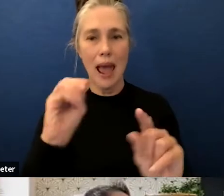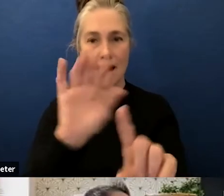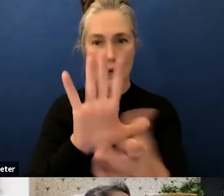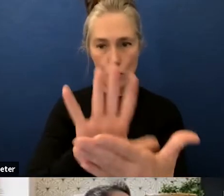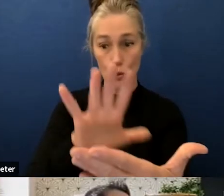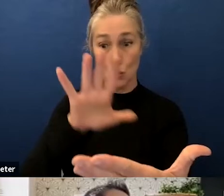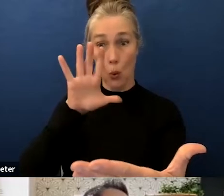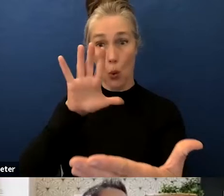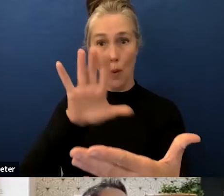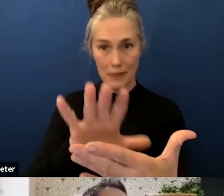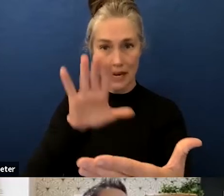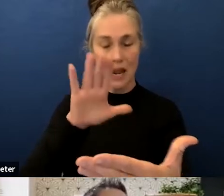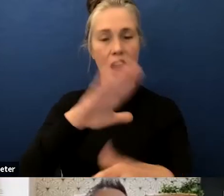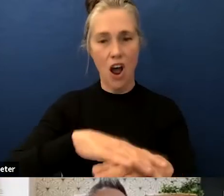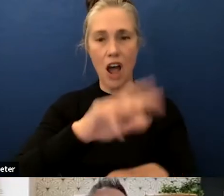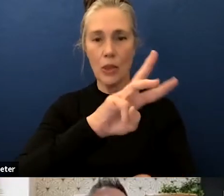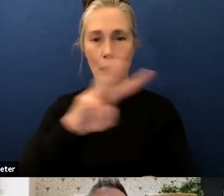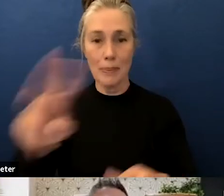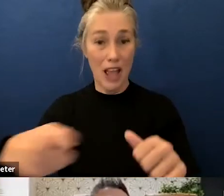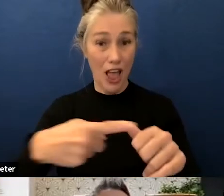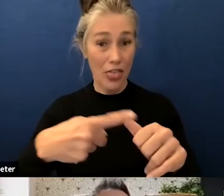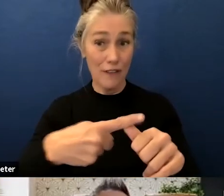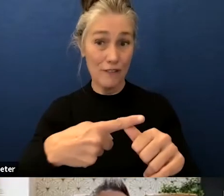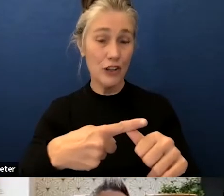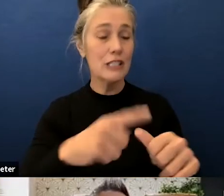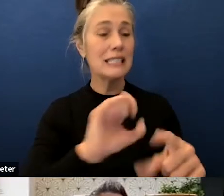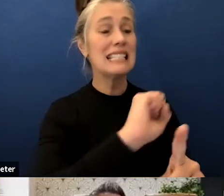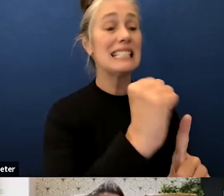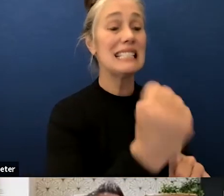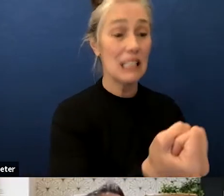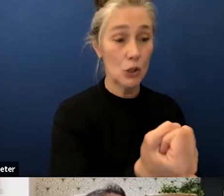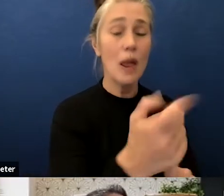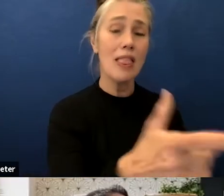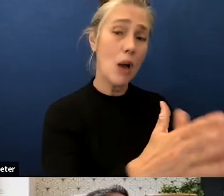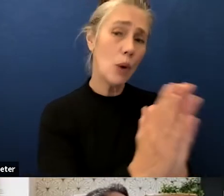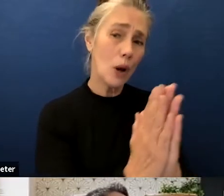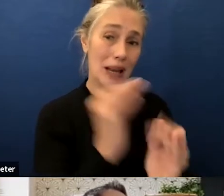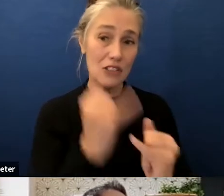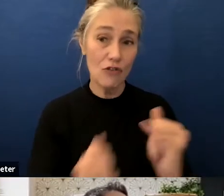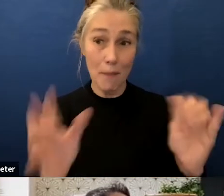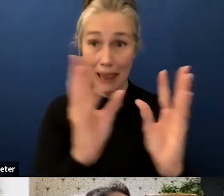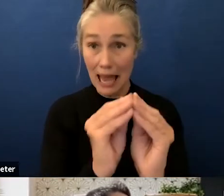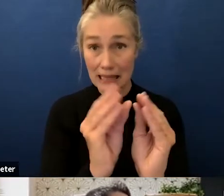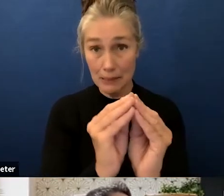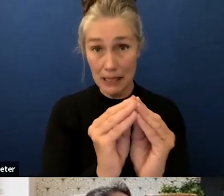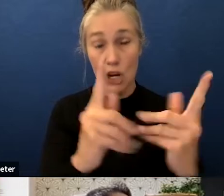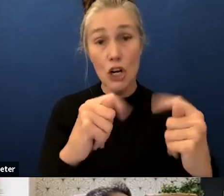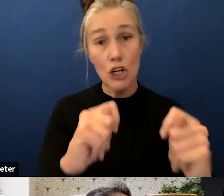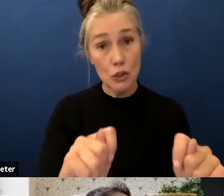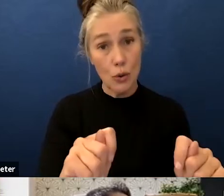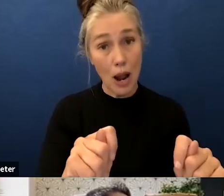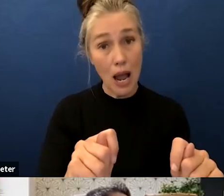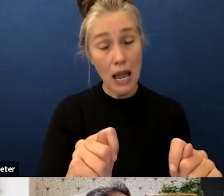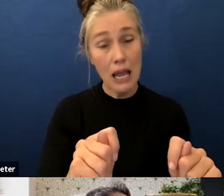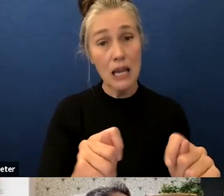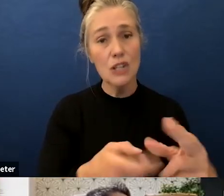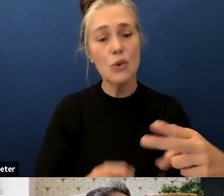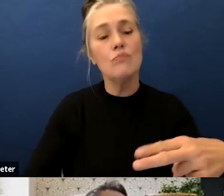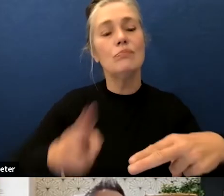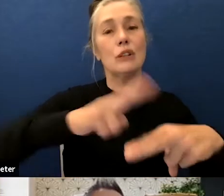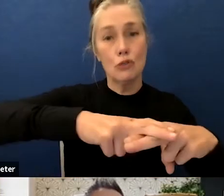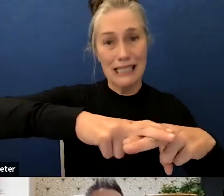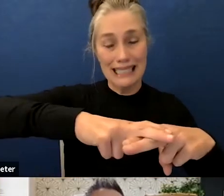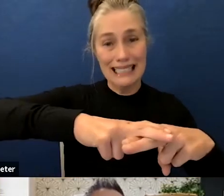so this first scenario a revision that was requested from the last meeting was to try and bump up the